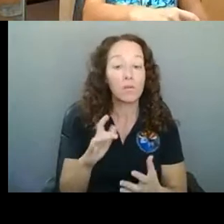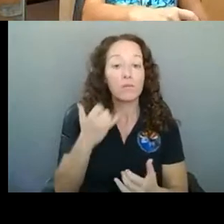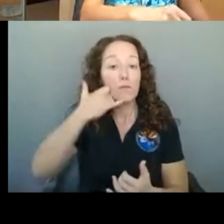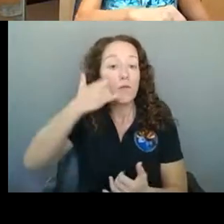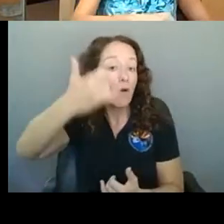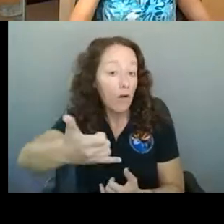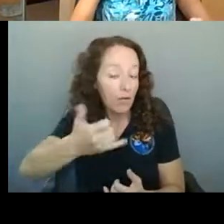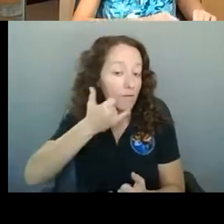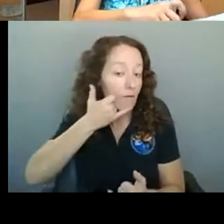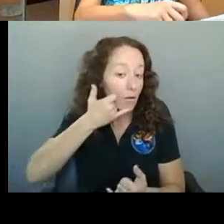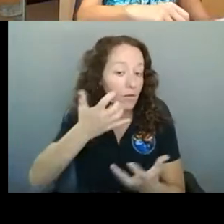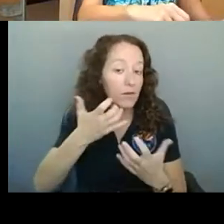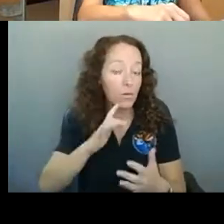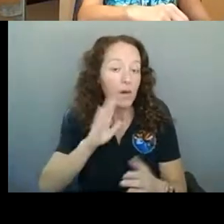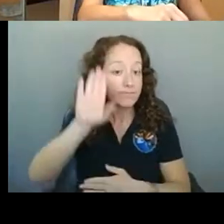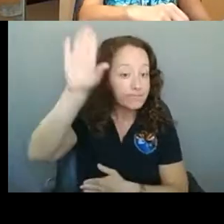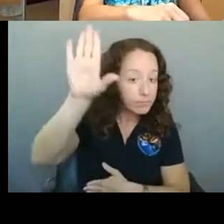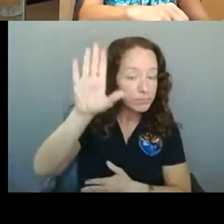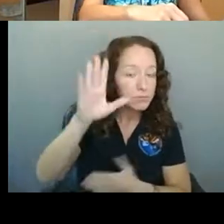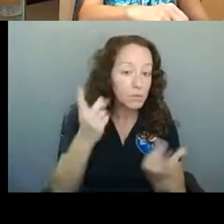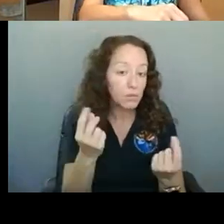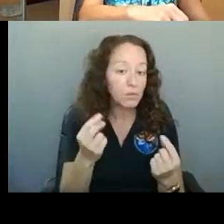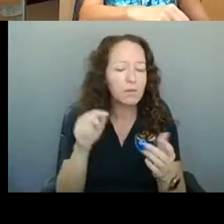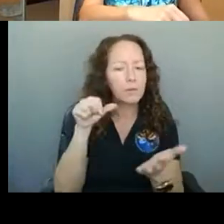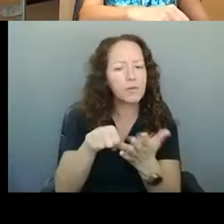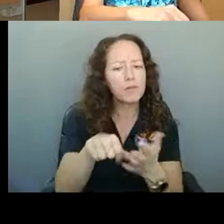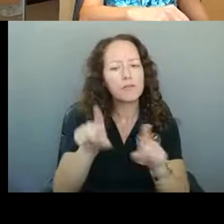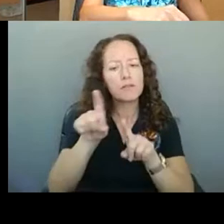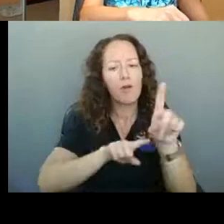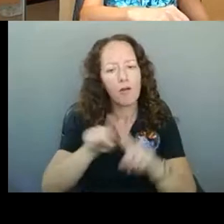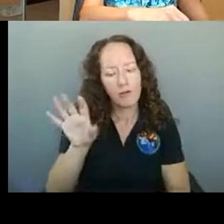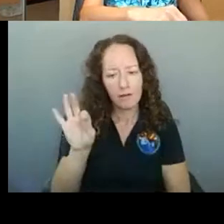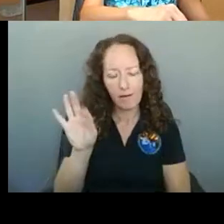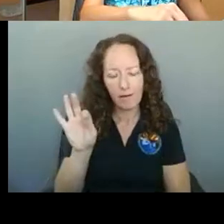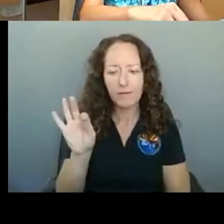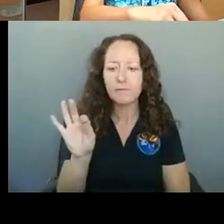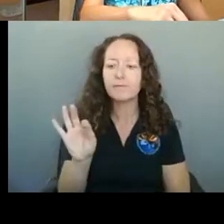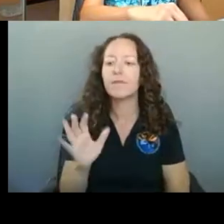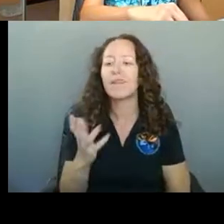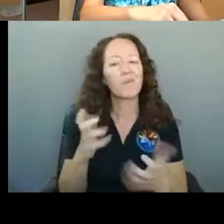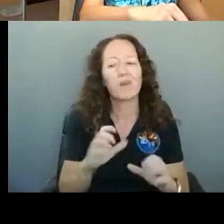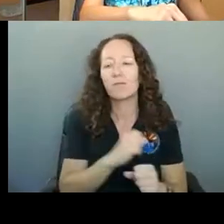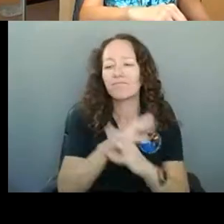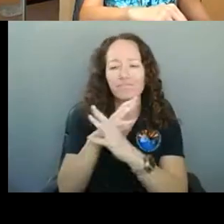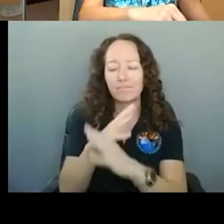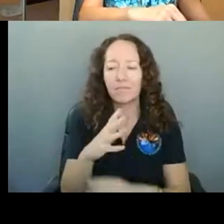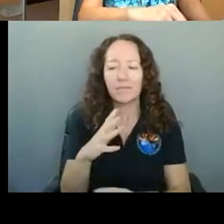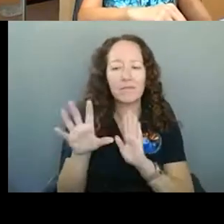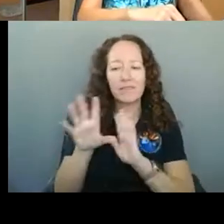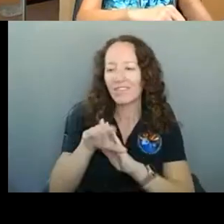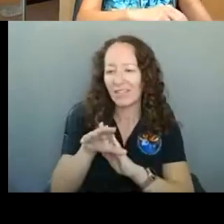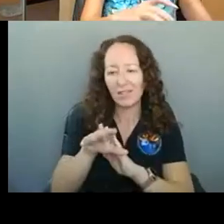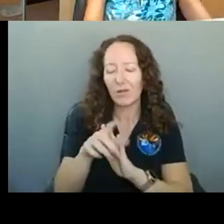option to prevent bandwidth issues. Documents shared by the speakers will be shown on the screen during their presentations.